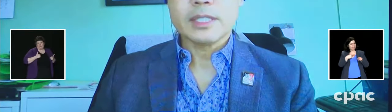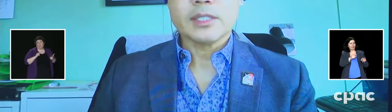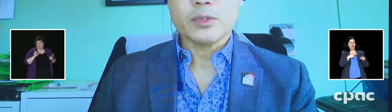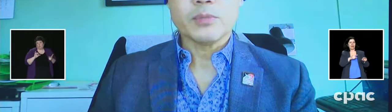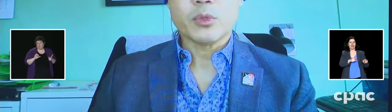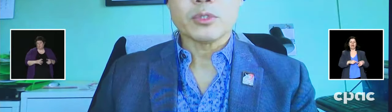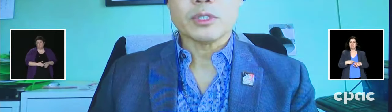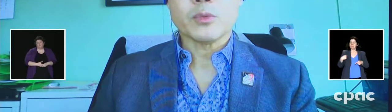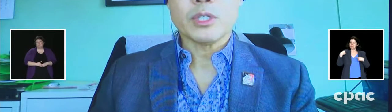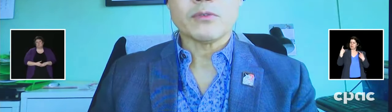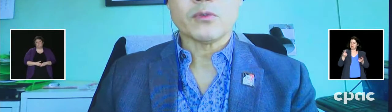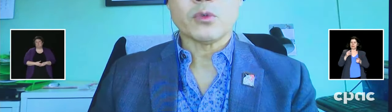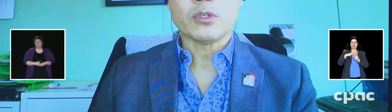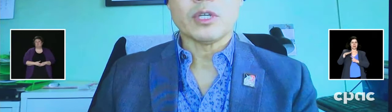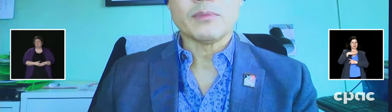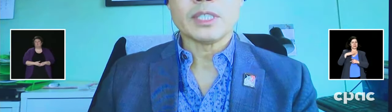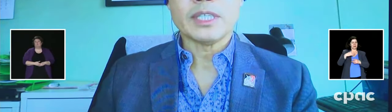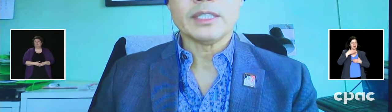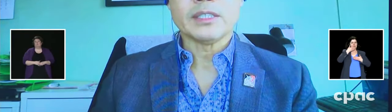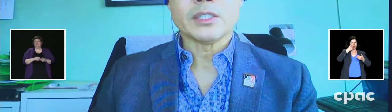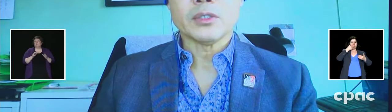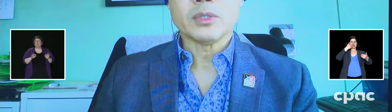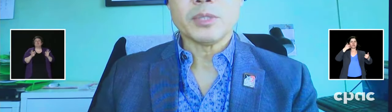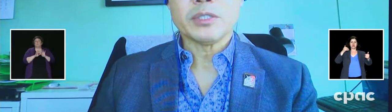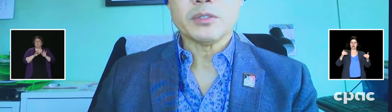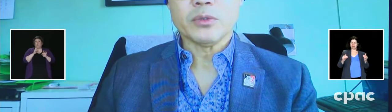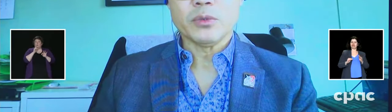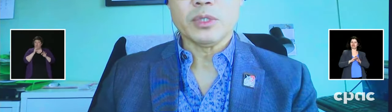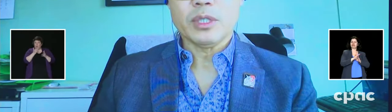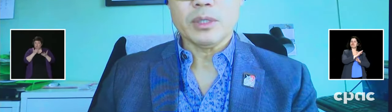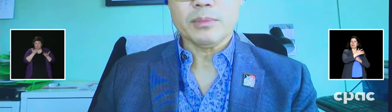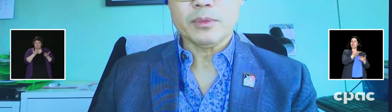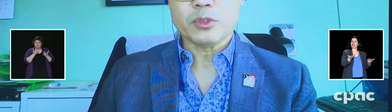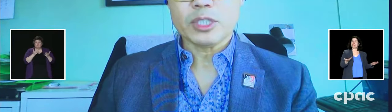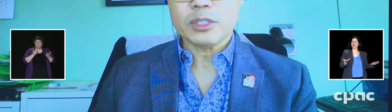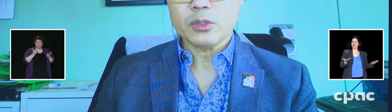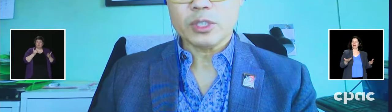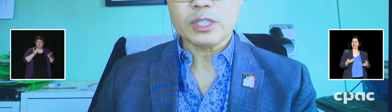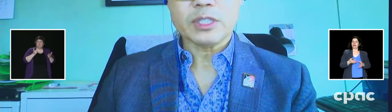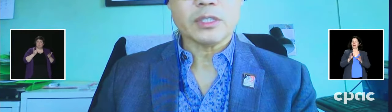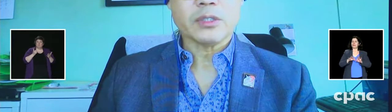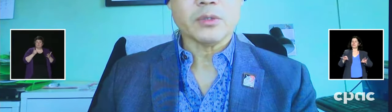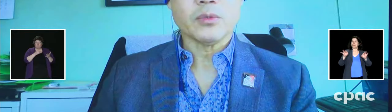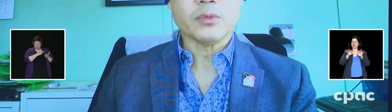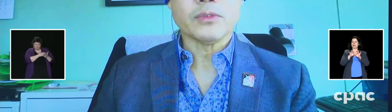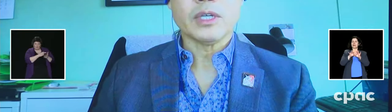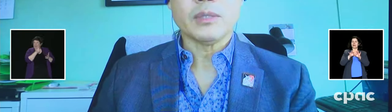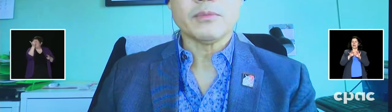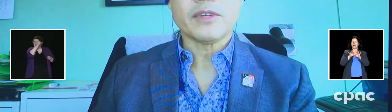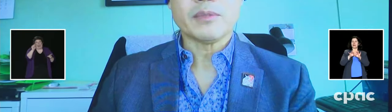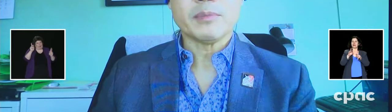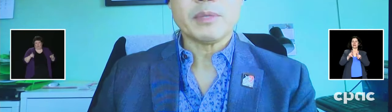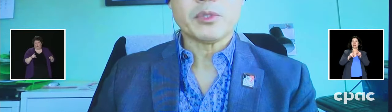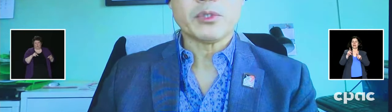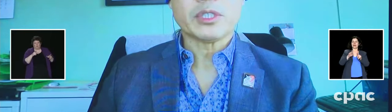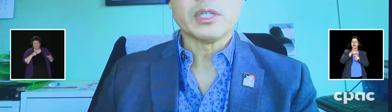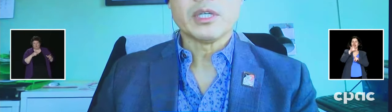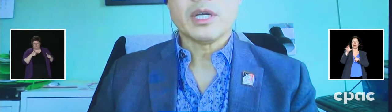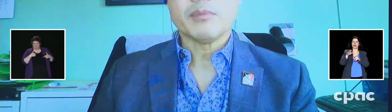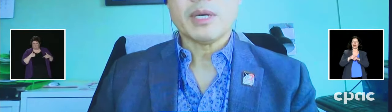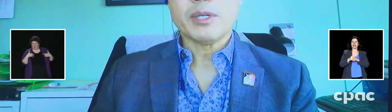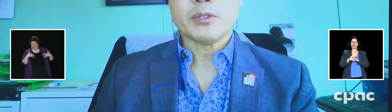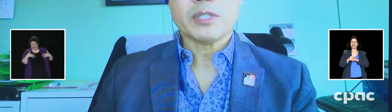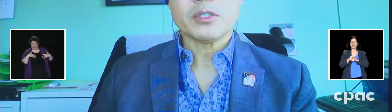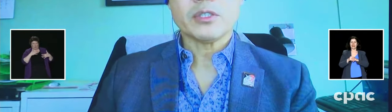I think it's really important as well for Canadians to speak to trusted sources, to family members